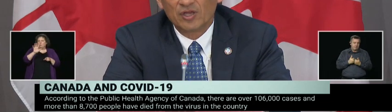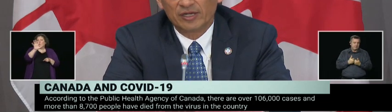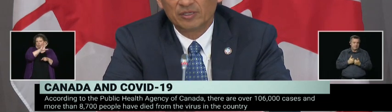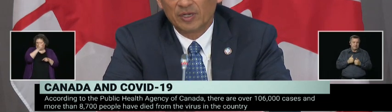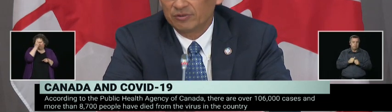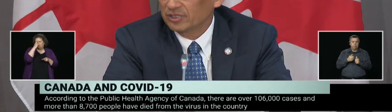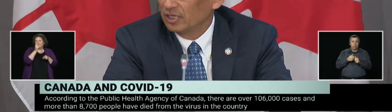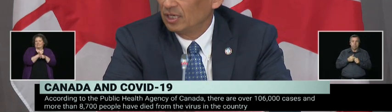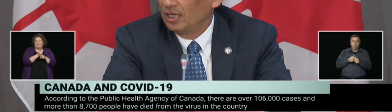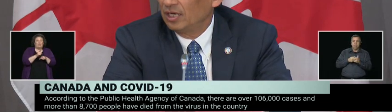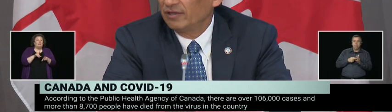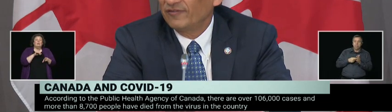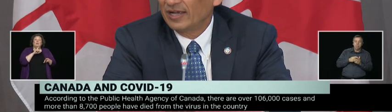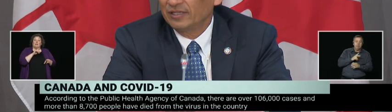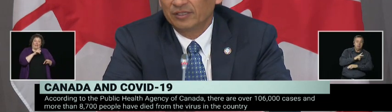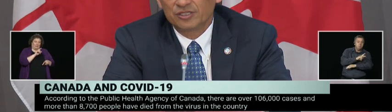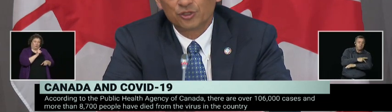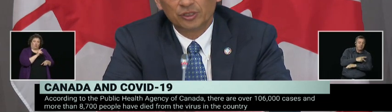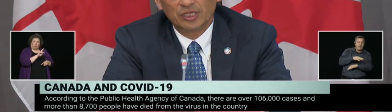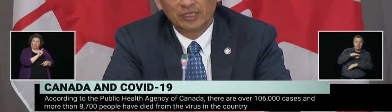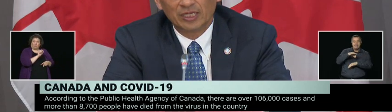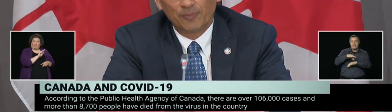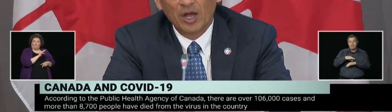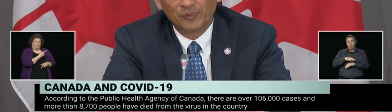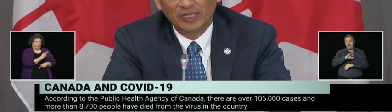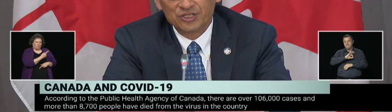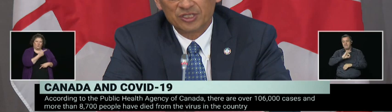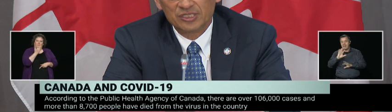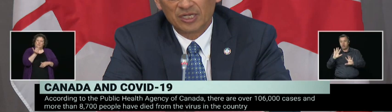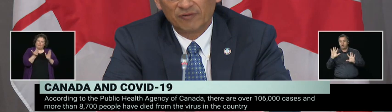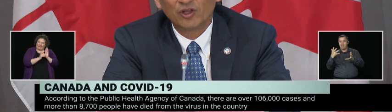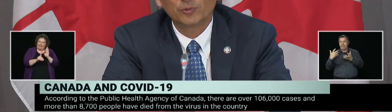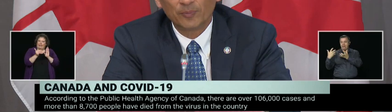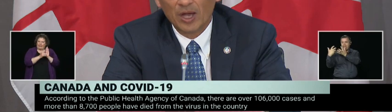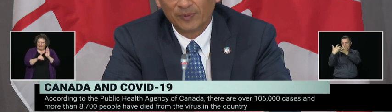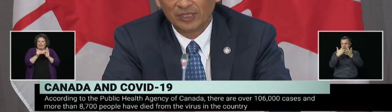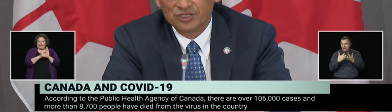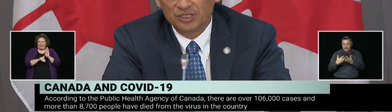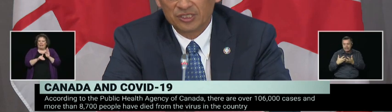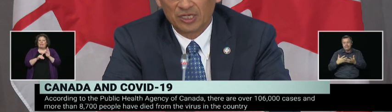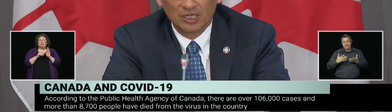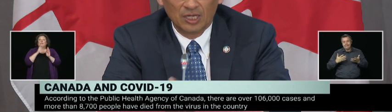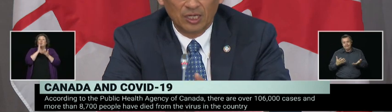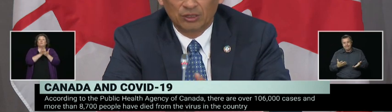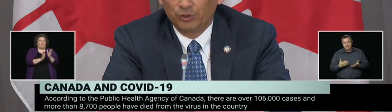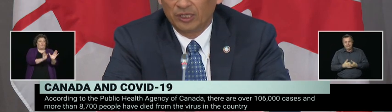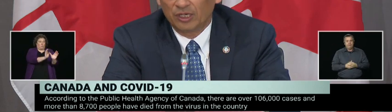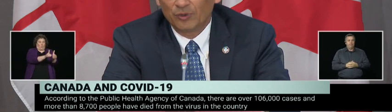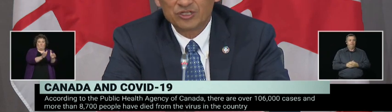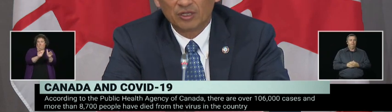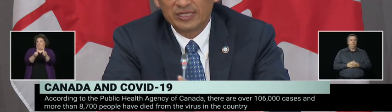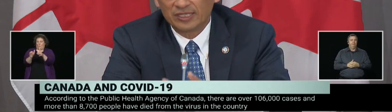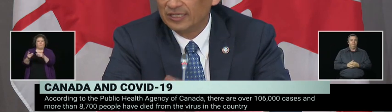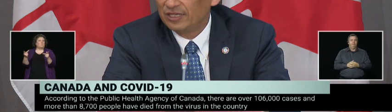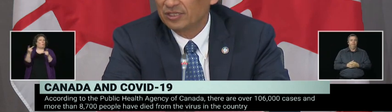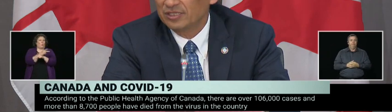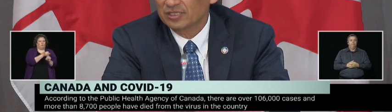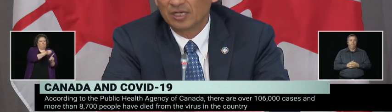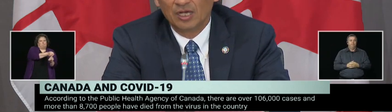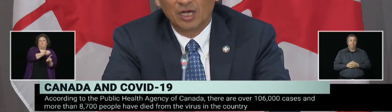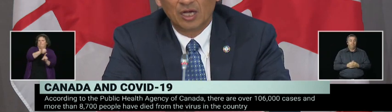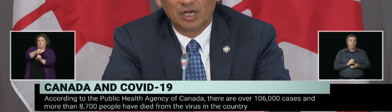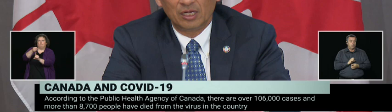conferences have talked about the fact that there are certain populations, vulnerable populations, including racialized